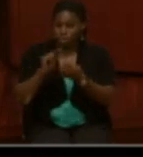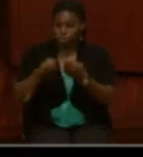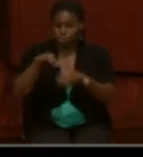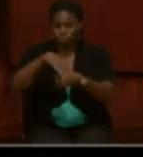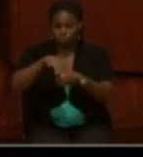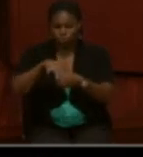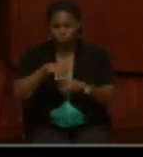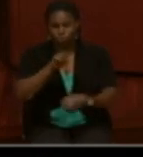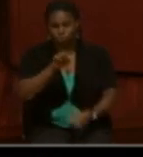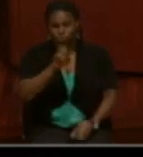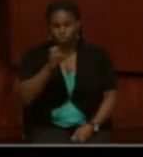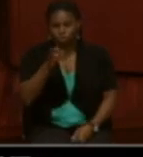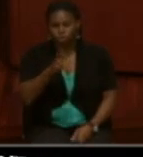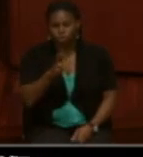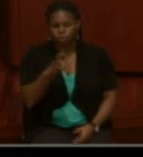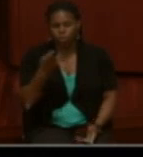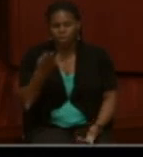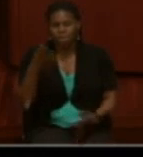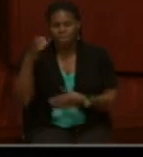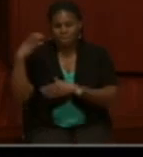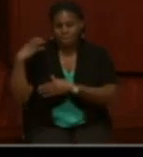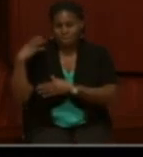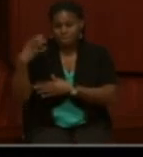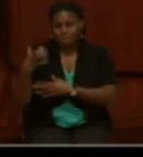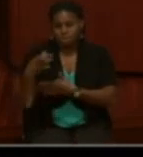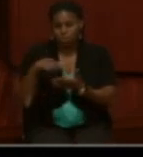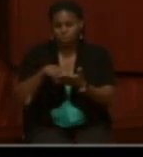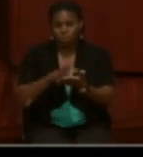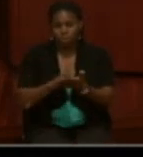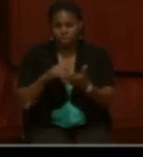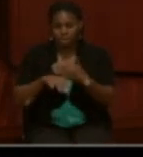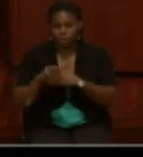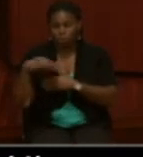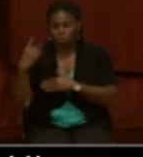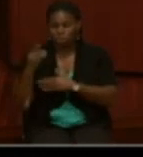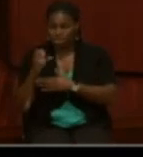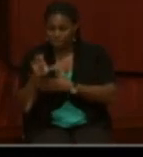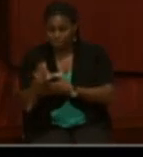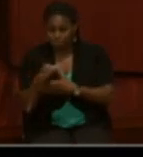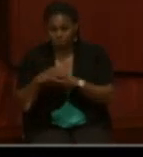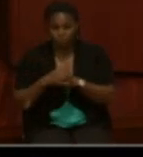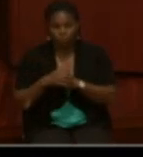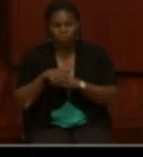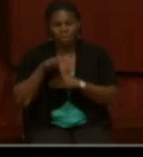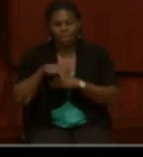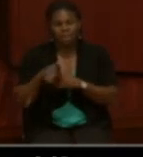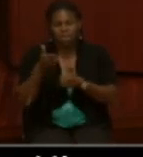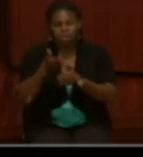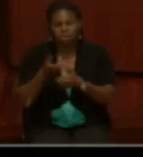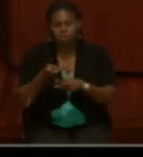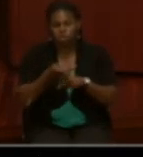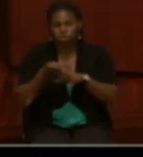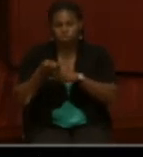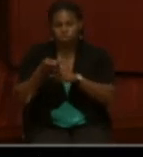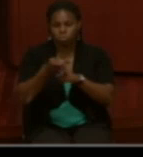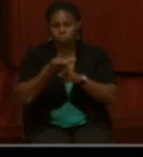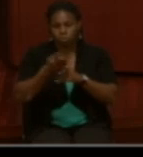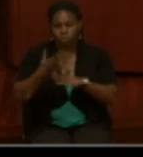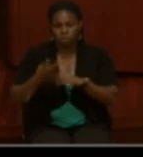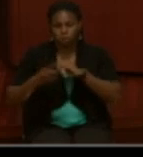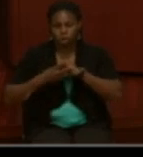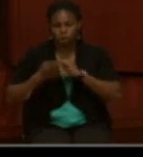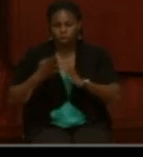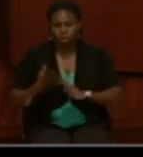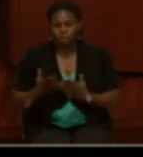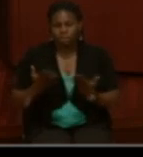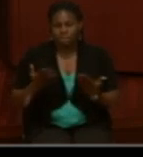is the Chief of Reference at the National Archives Building in Washington, D.C. He is a supervisory archivist at